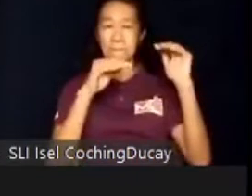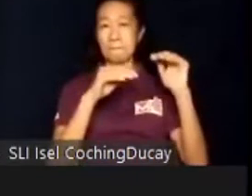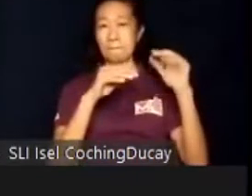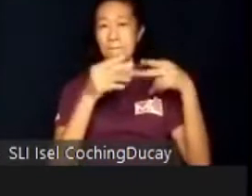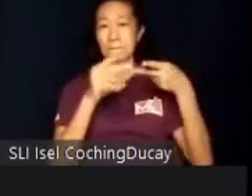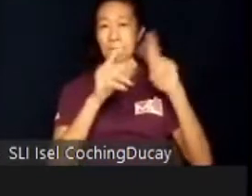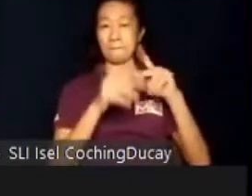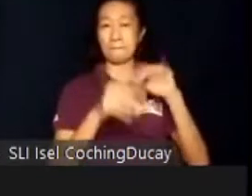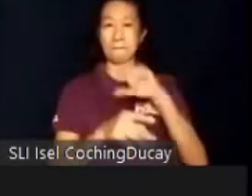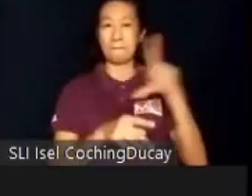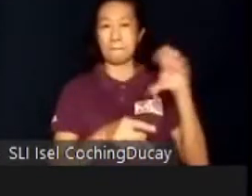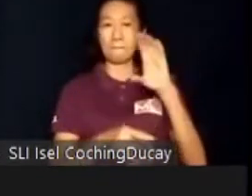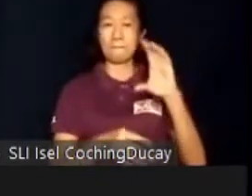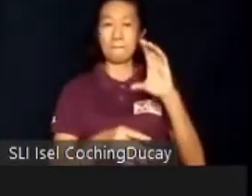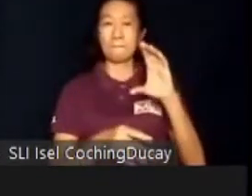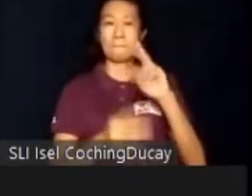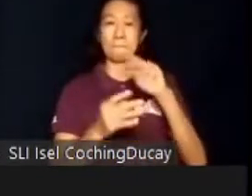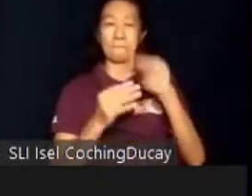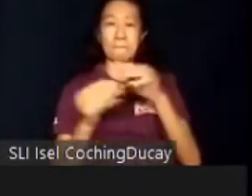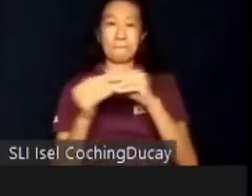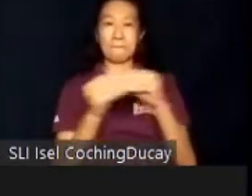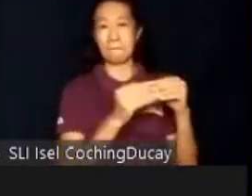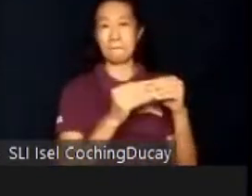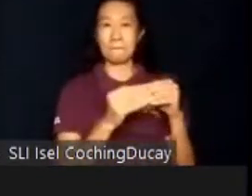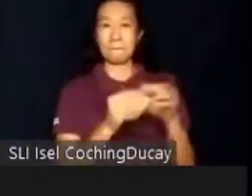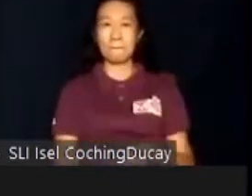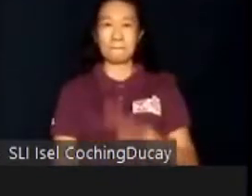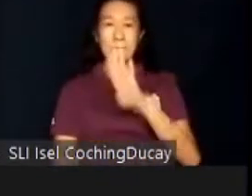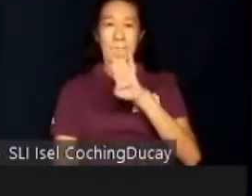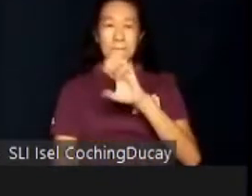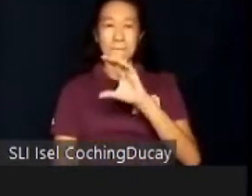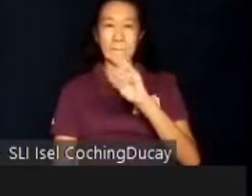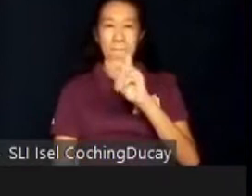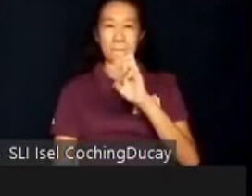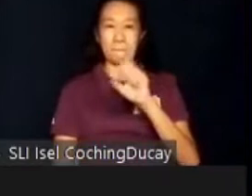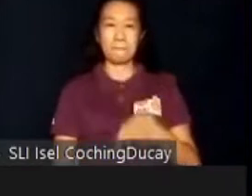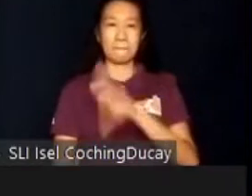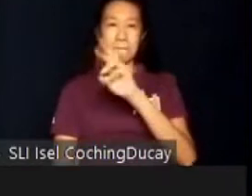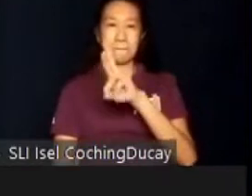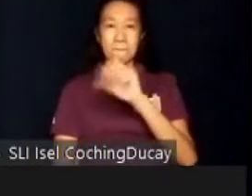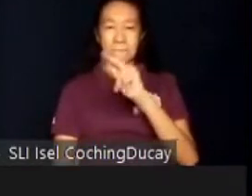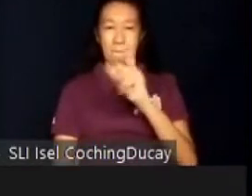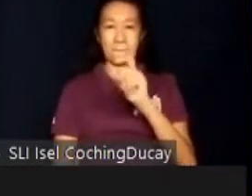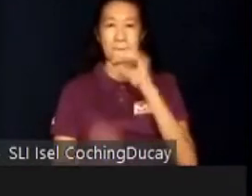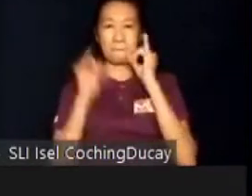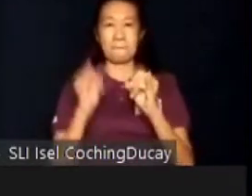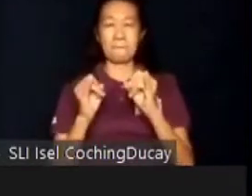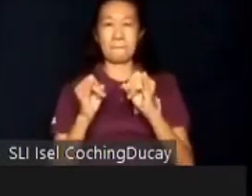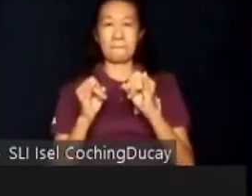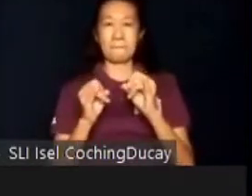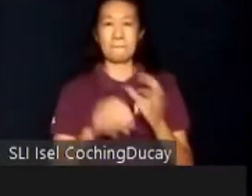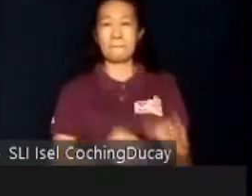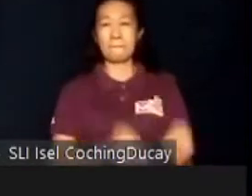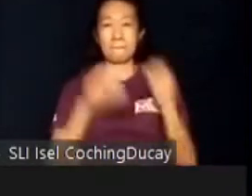IMLC's work placement program is guided by Becker and Drake's evidence-based principles on individual placement and